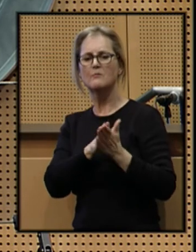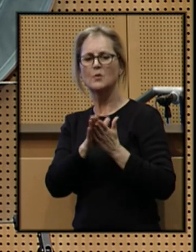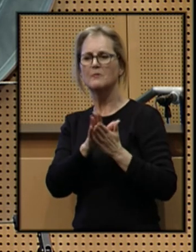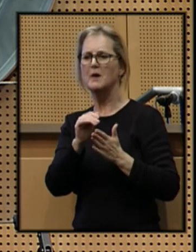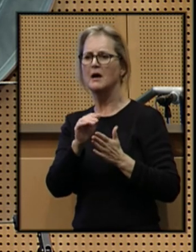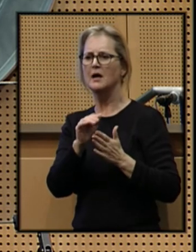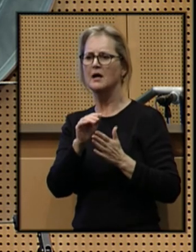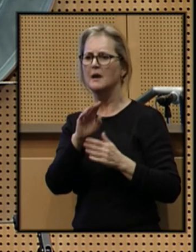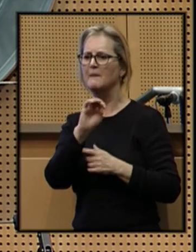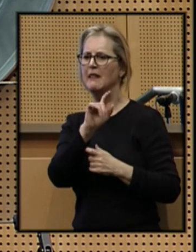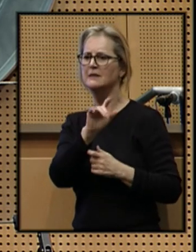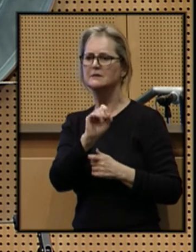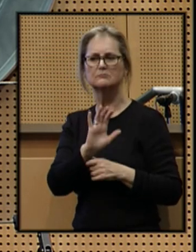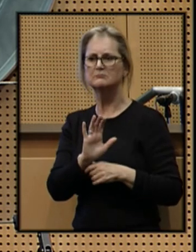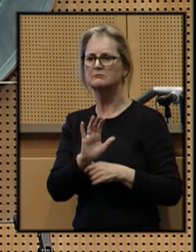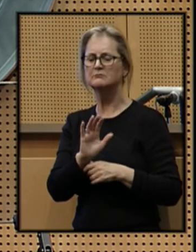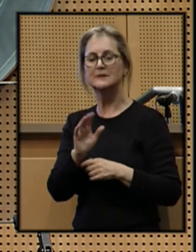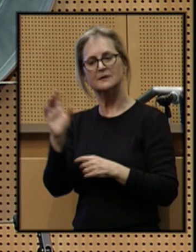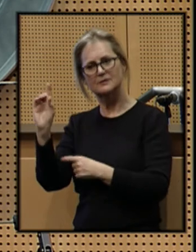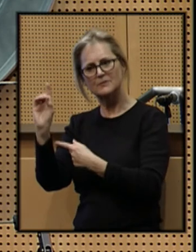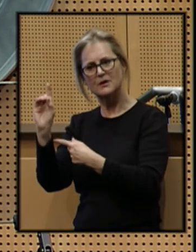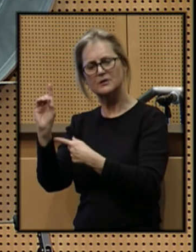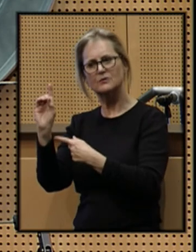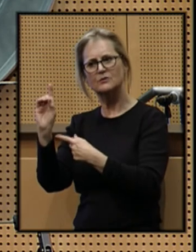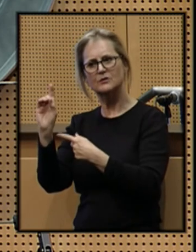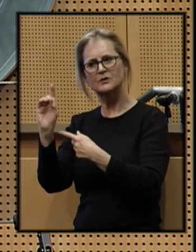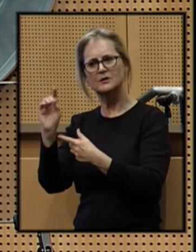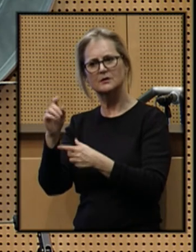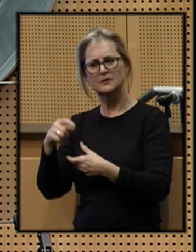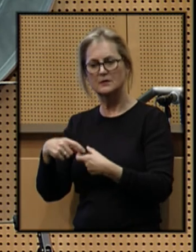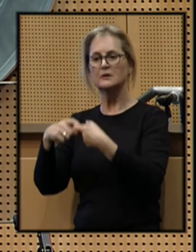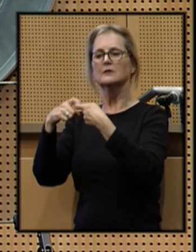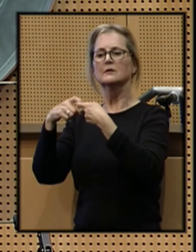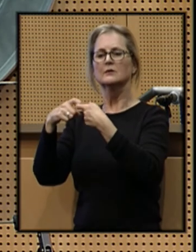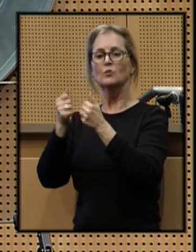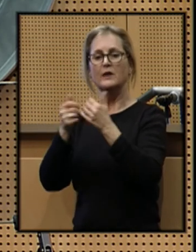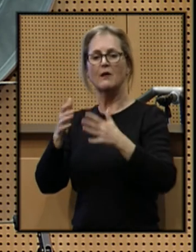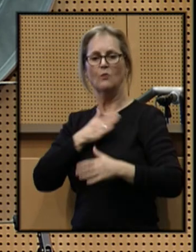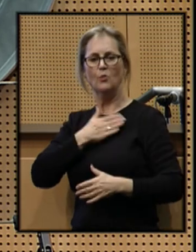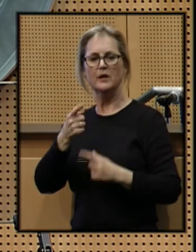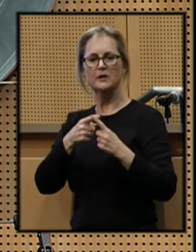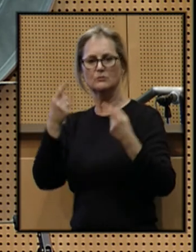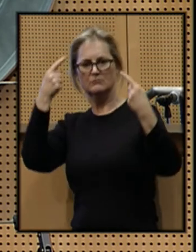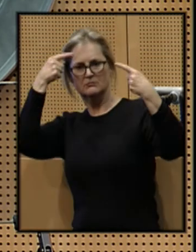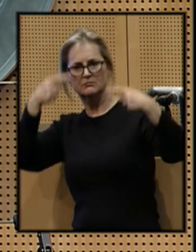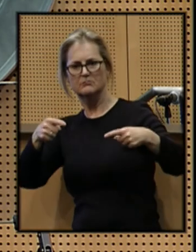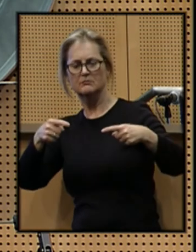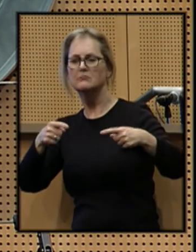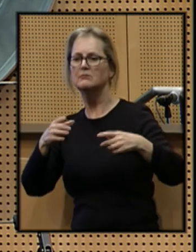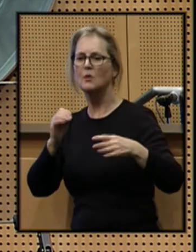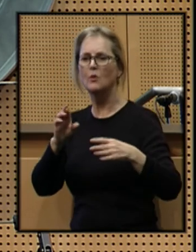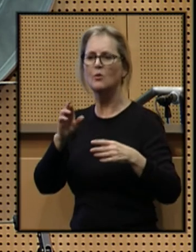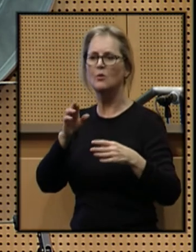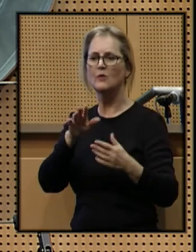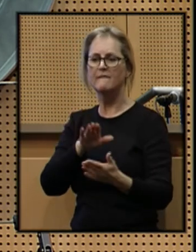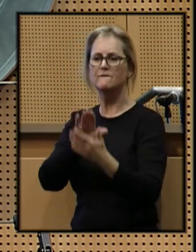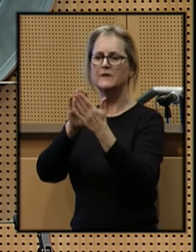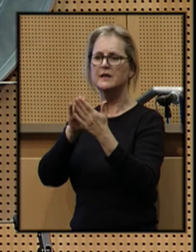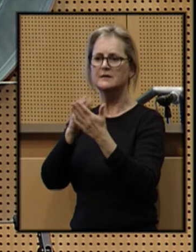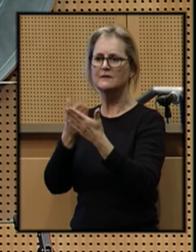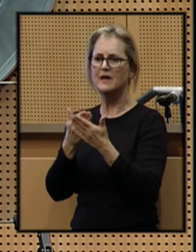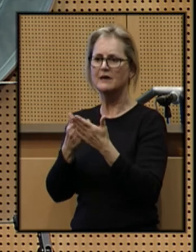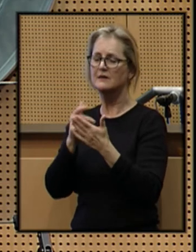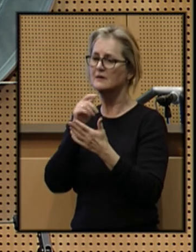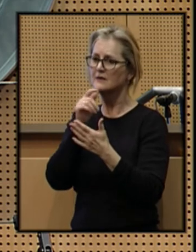by malice. Democracy grinds to a halt without a willingness to compromise, or when basic facts are